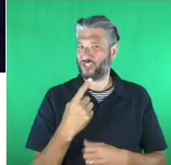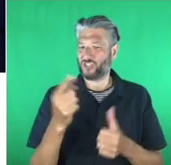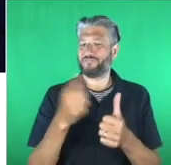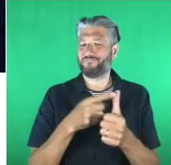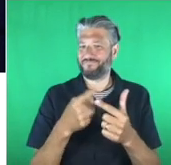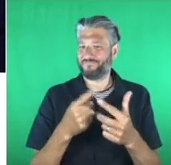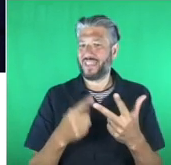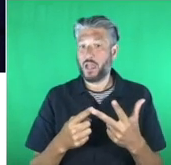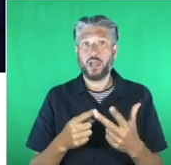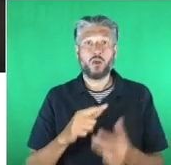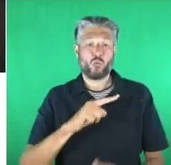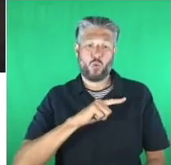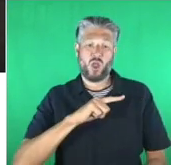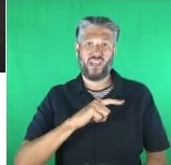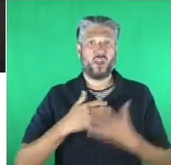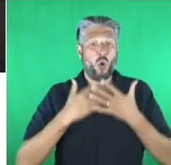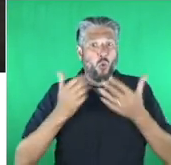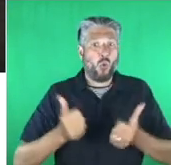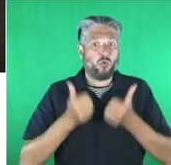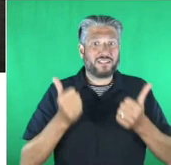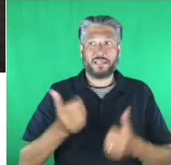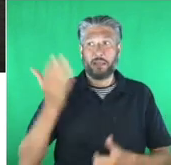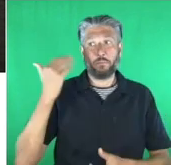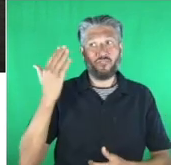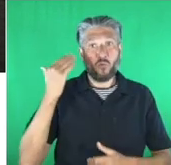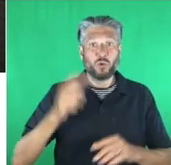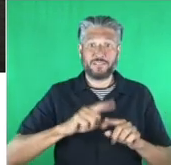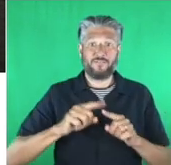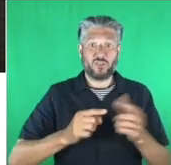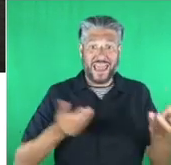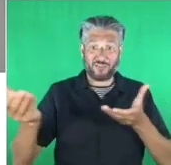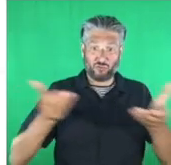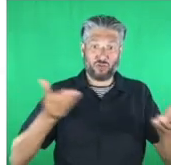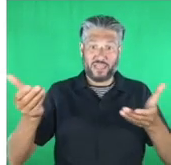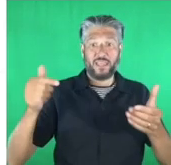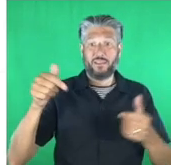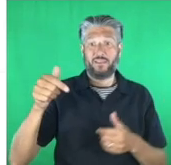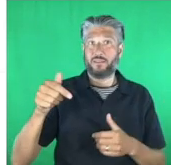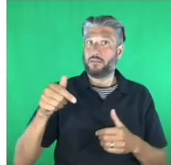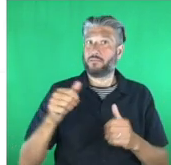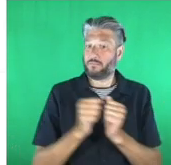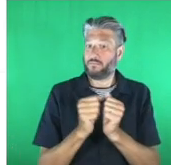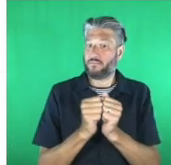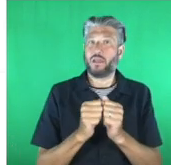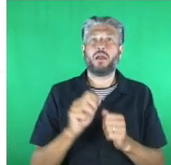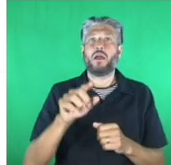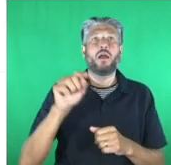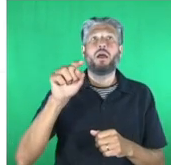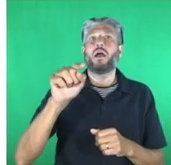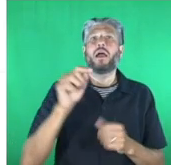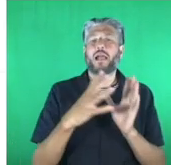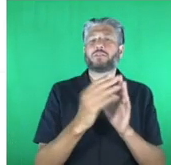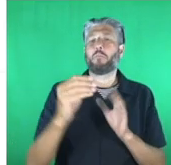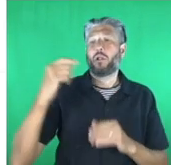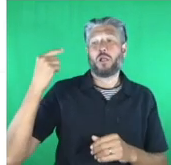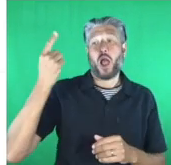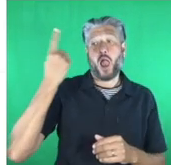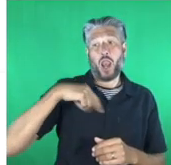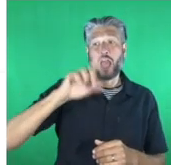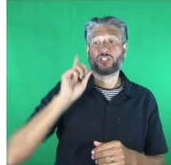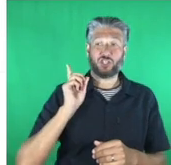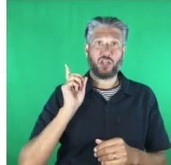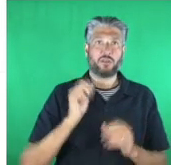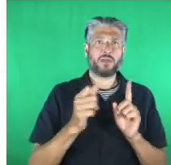we already had a lot of entries in this space and i'll give you two examples from last year and one of them is digit music who use wheelchair controllers they